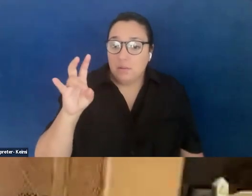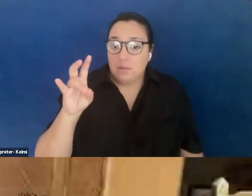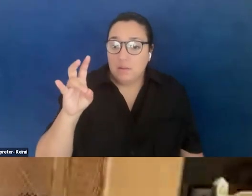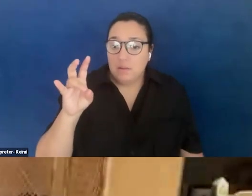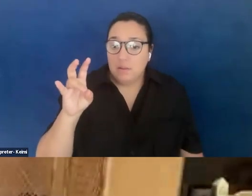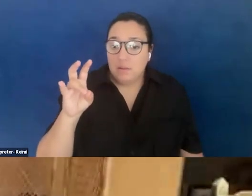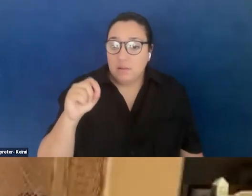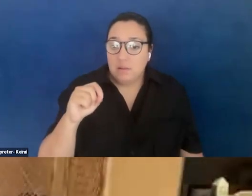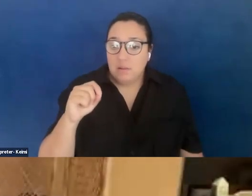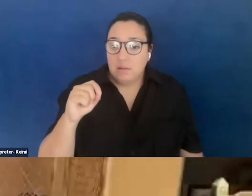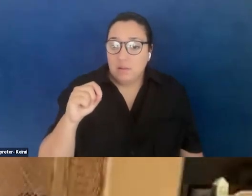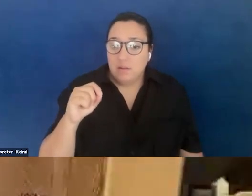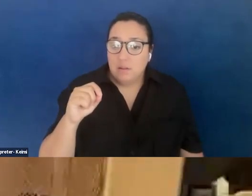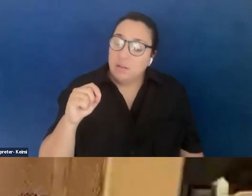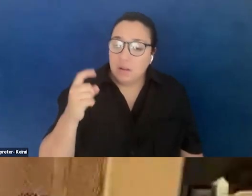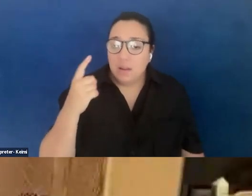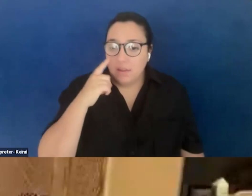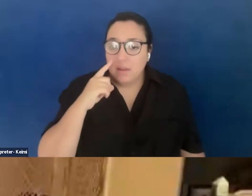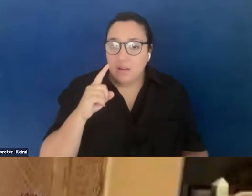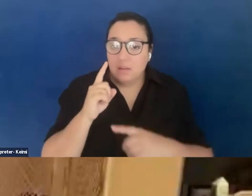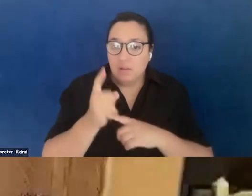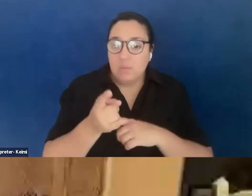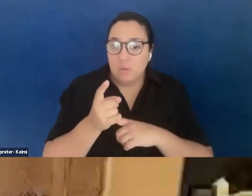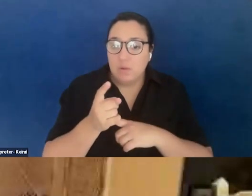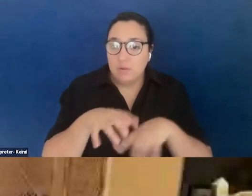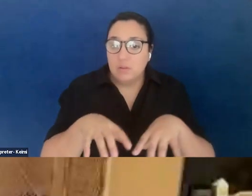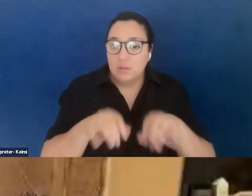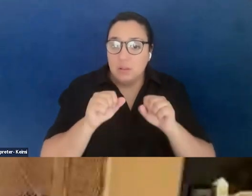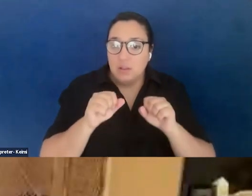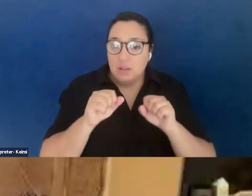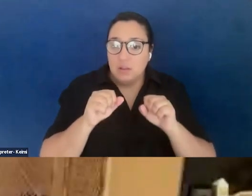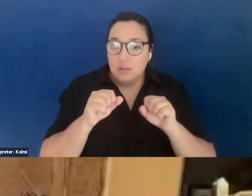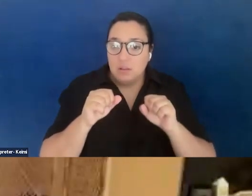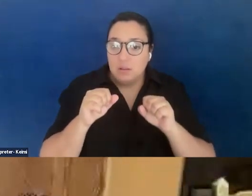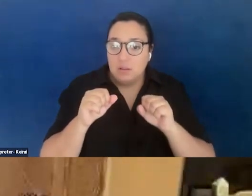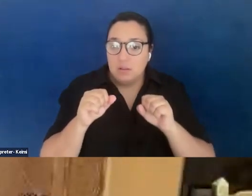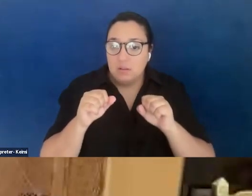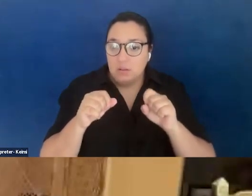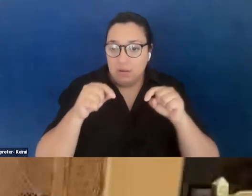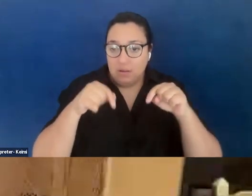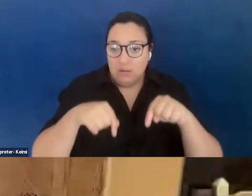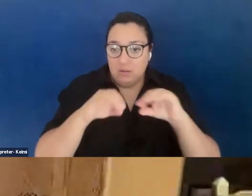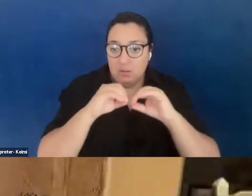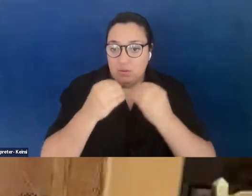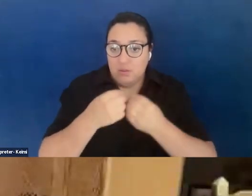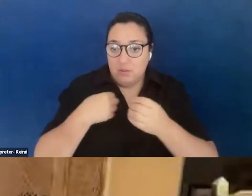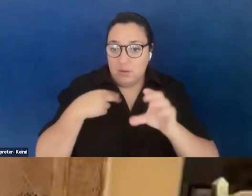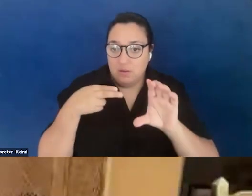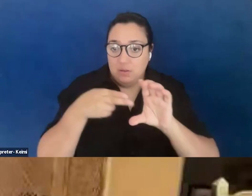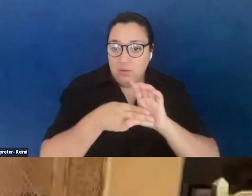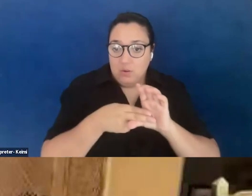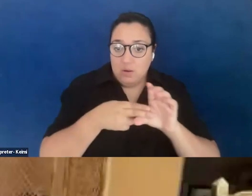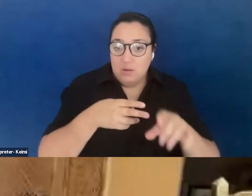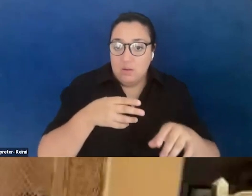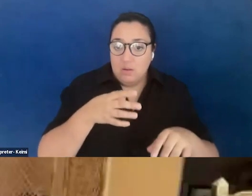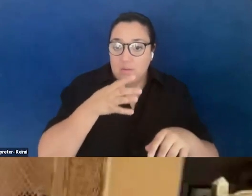is like a moment to be really transparent about the place of centro, and my new role there is coming in as director, you know, the first woman to be permanent director